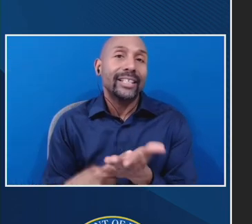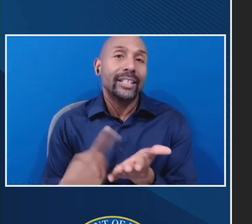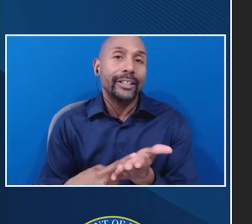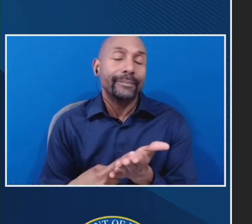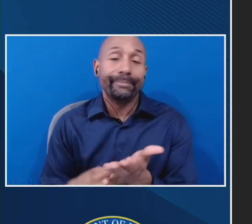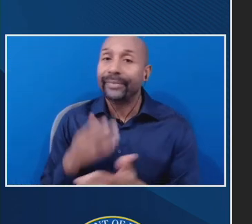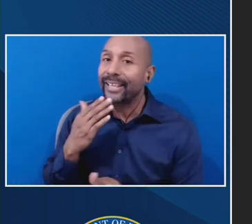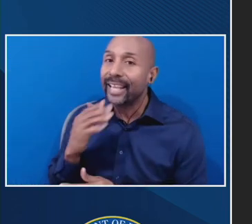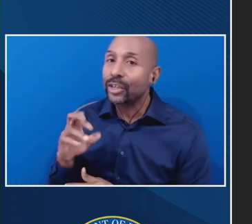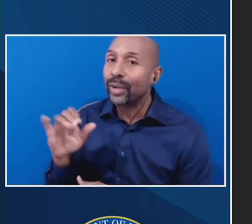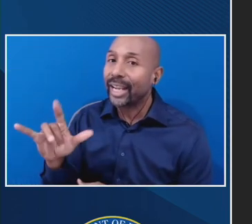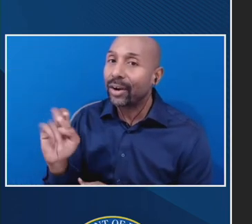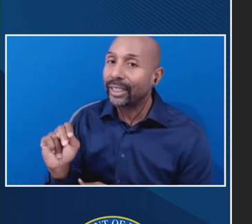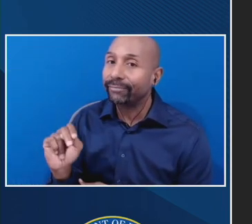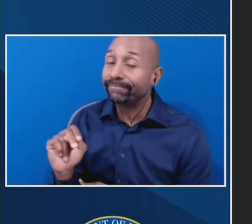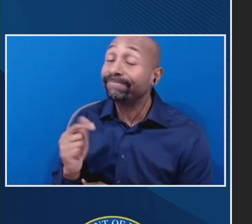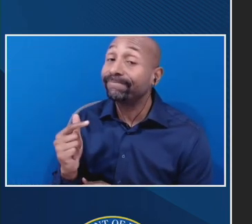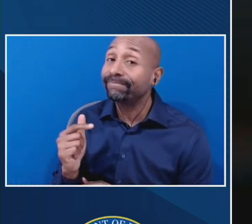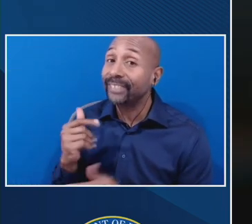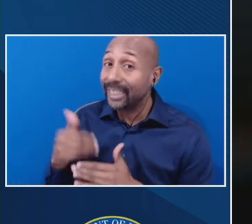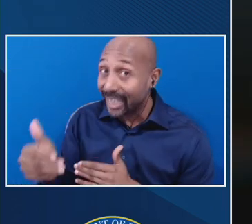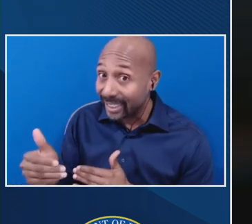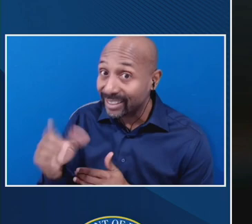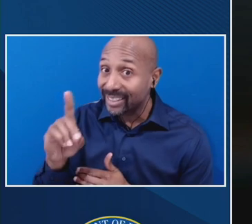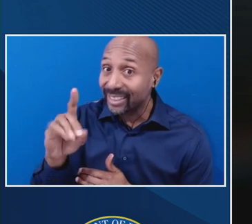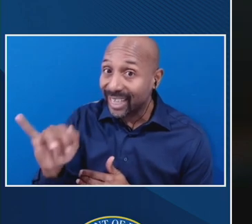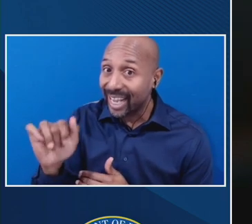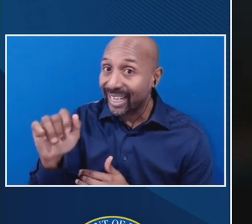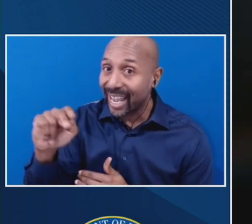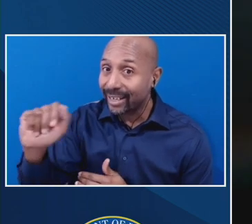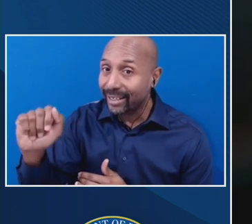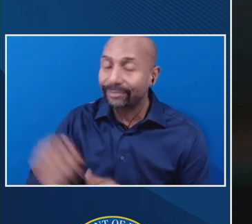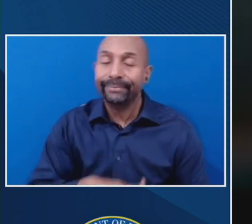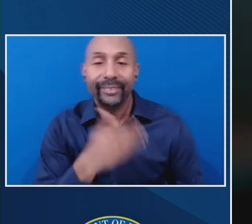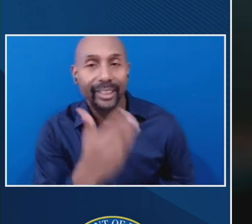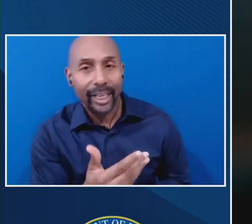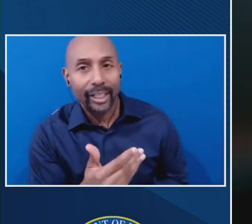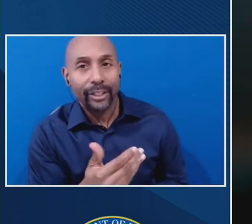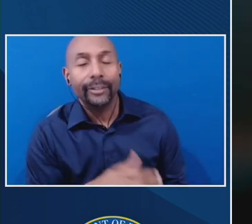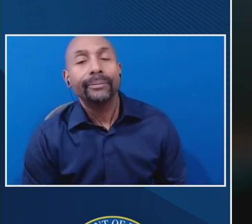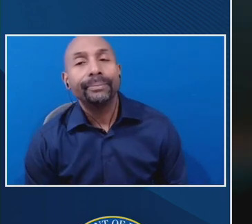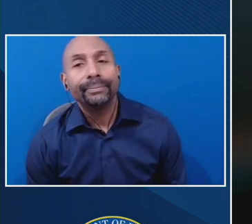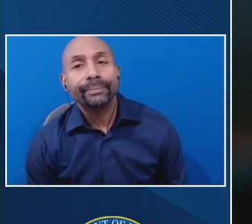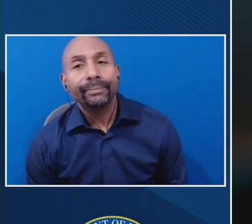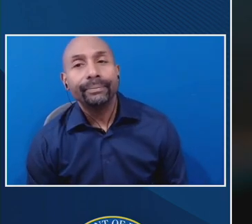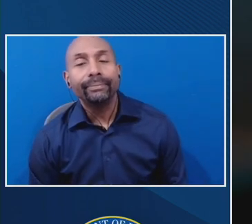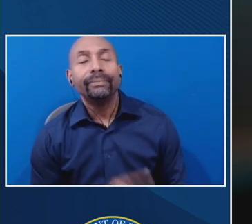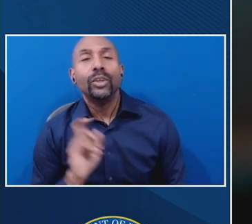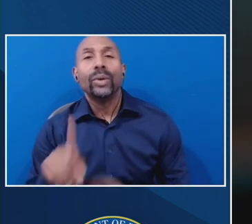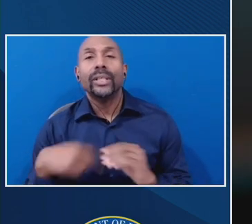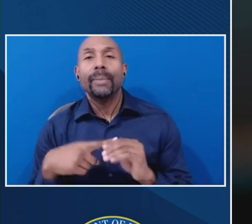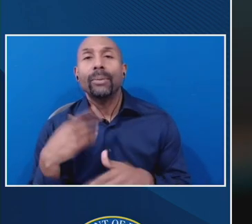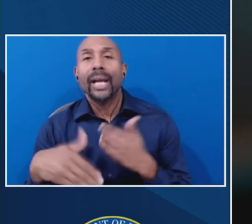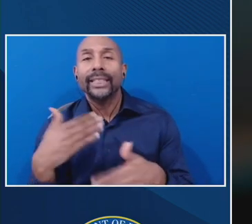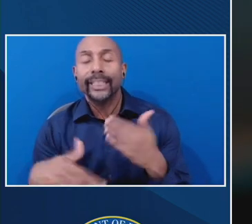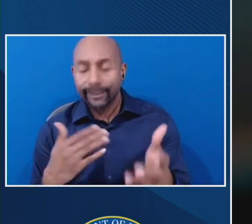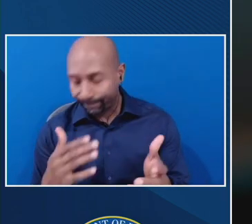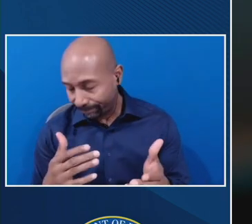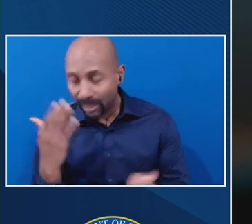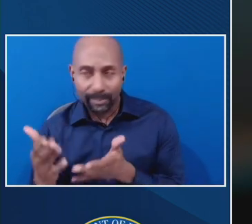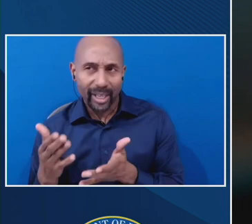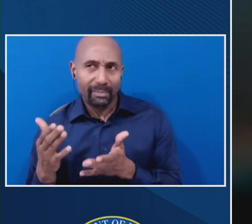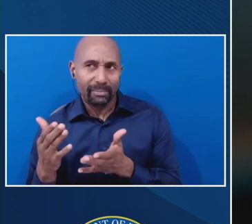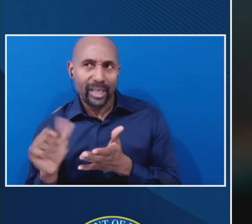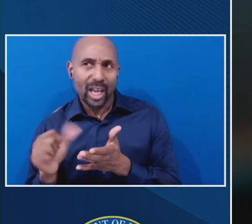Thank you. I had a question about, with, it's, it's, a process question, I suppose, and it may be that it's answered in another